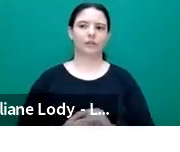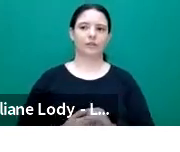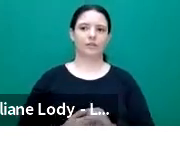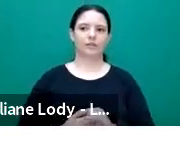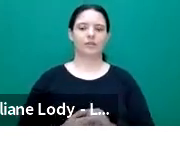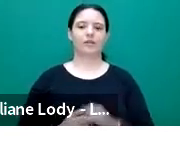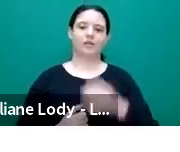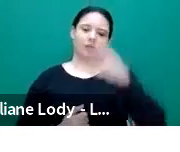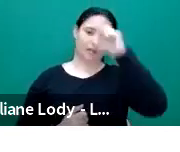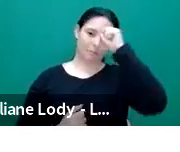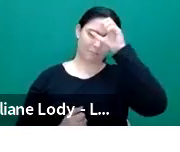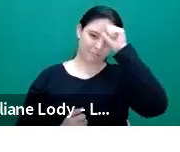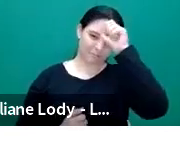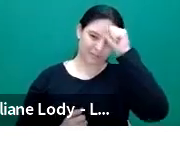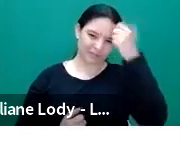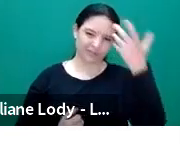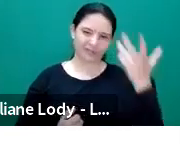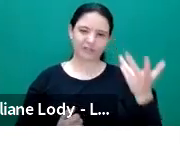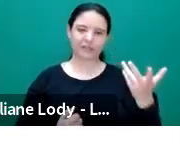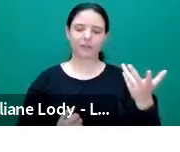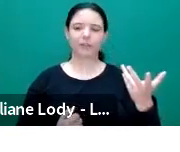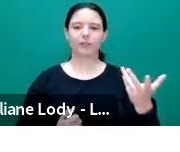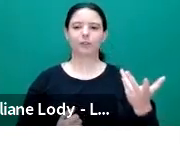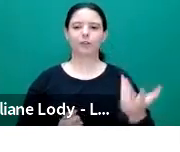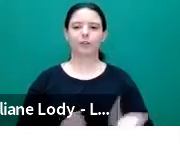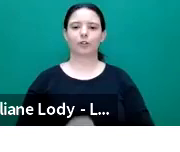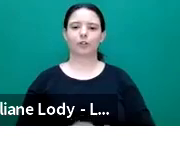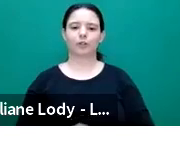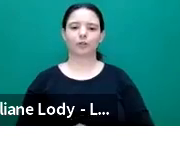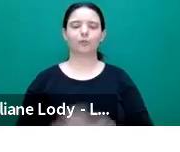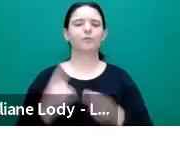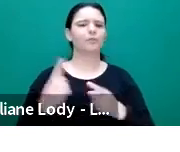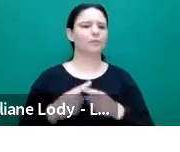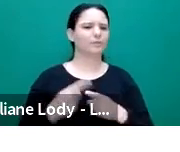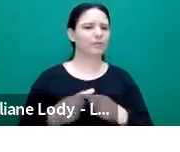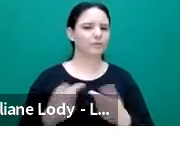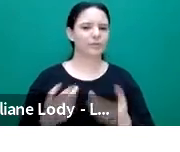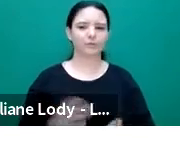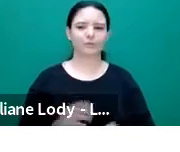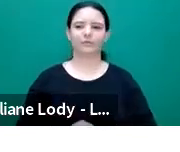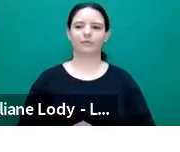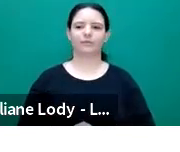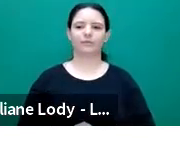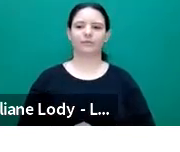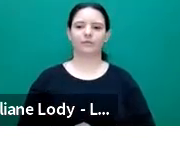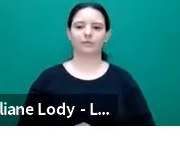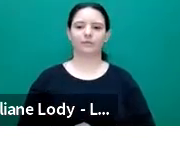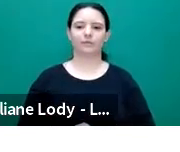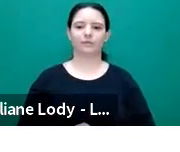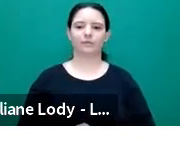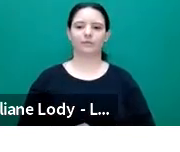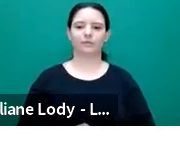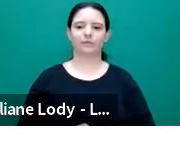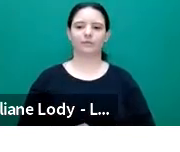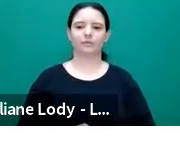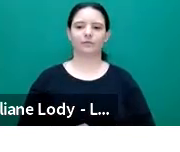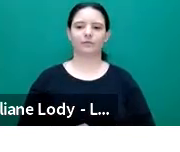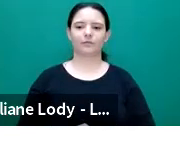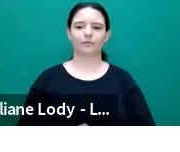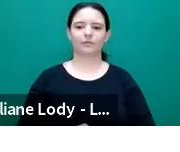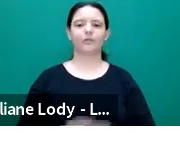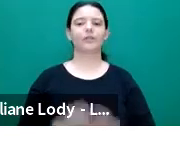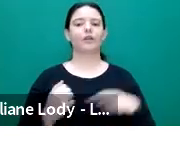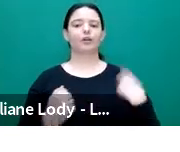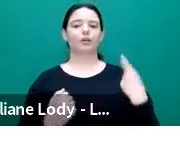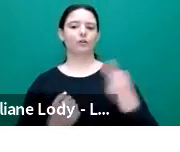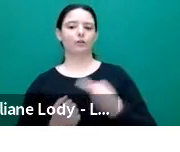transmission framings of what's happening. Paul? we've been very interested recently in Karen Barad's work, which we also